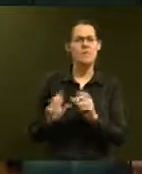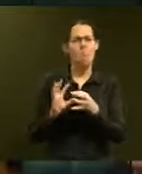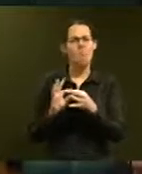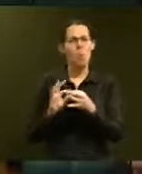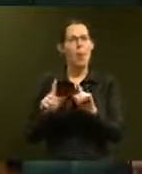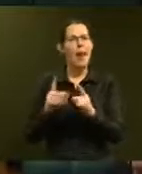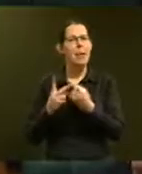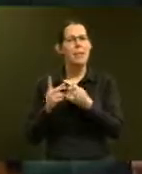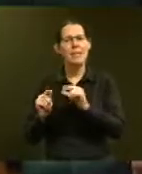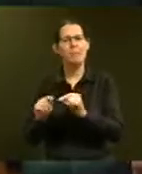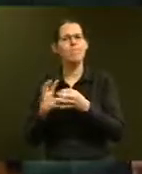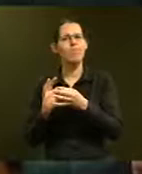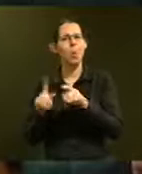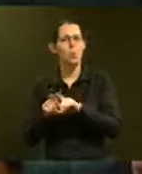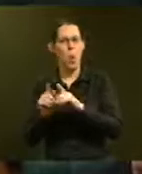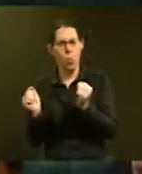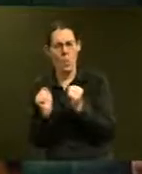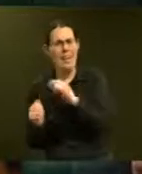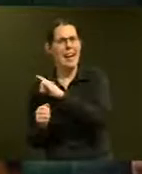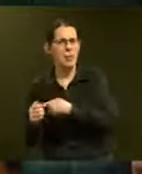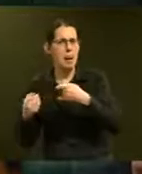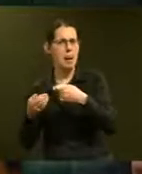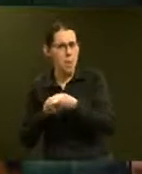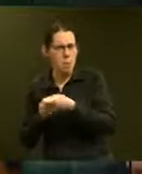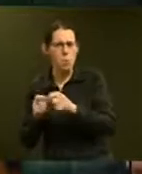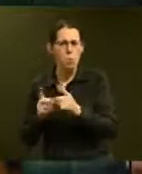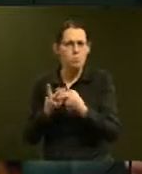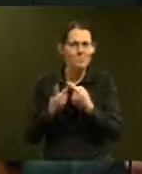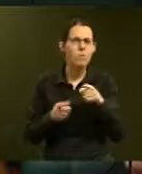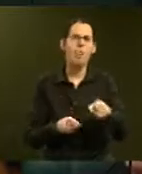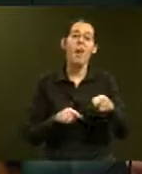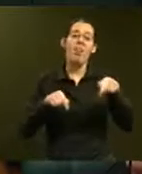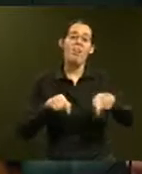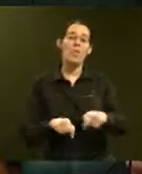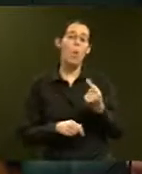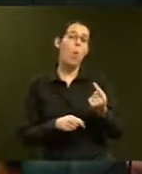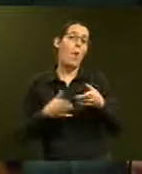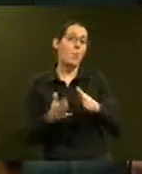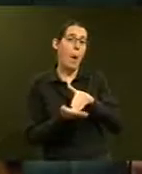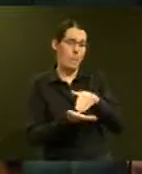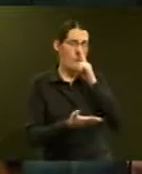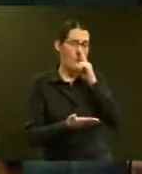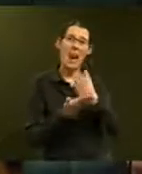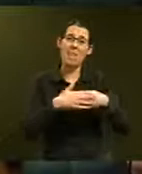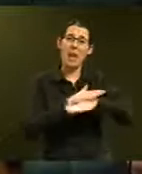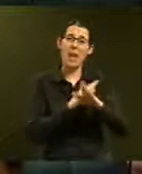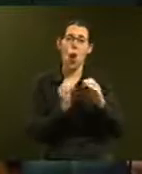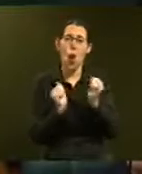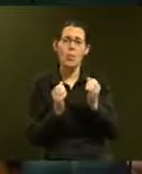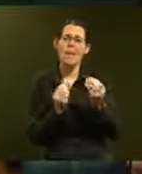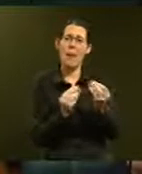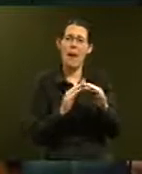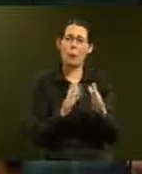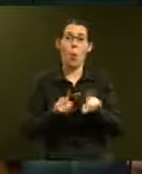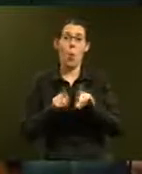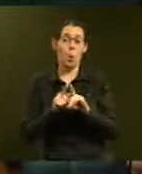one of the Government's policies that will help people who are living in cold and damp homes. As part of our 100-day plan, the Government passed the Healthy